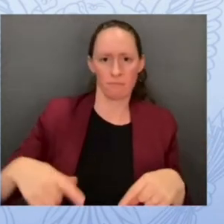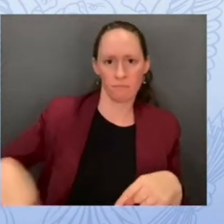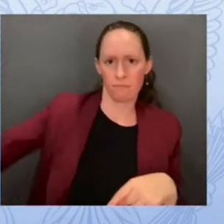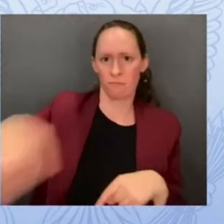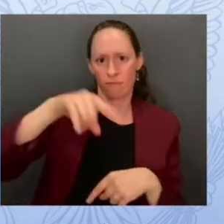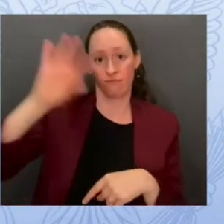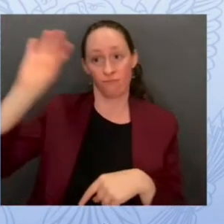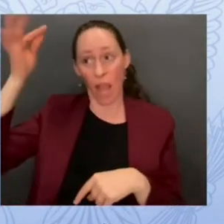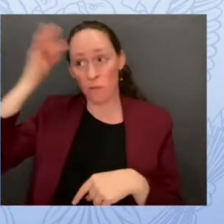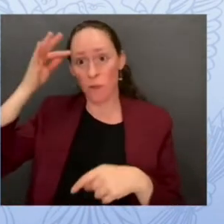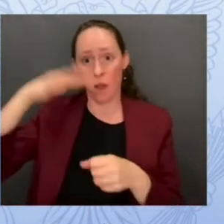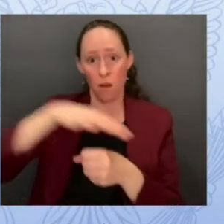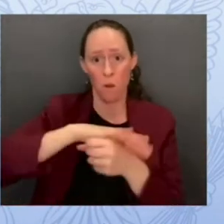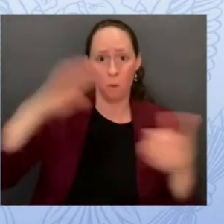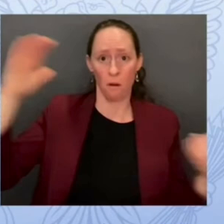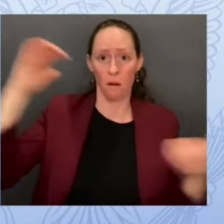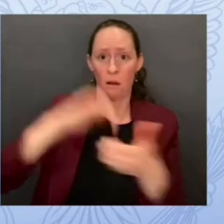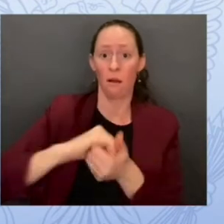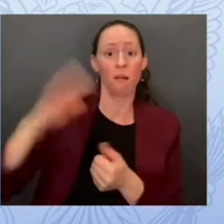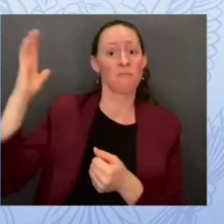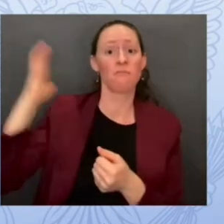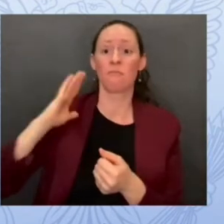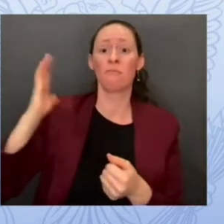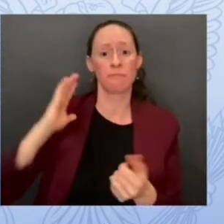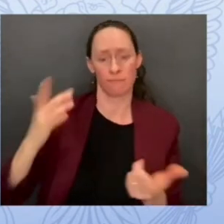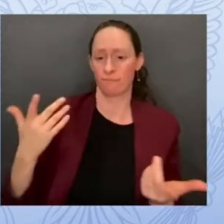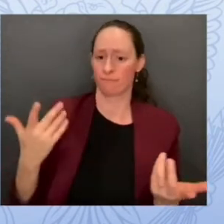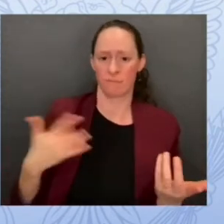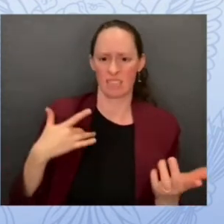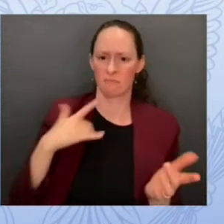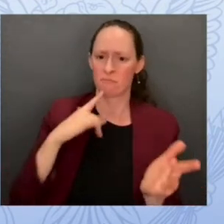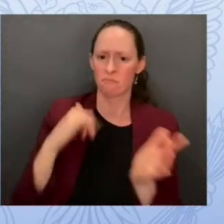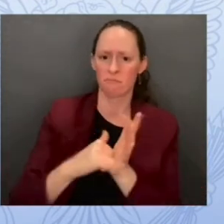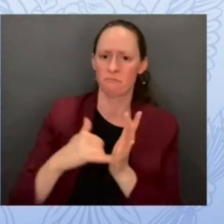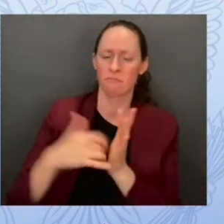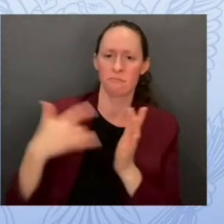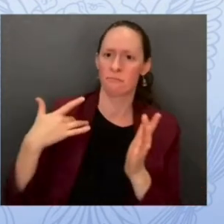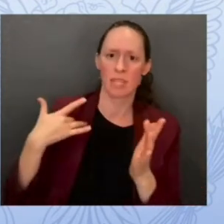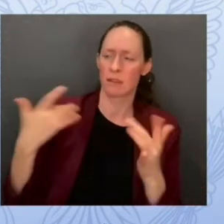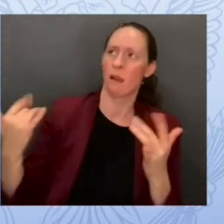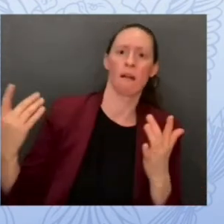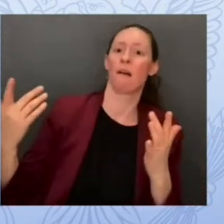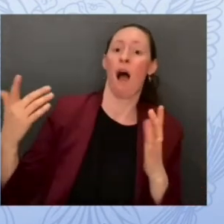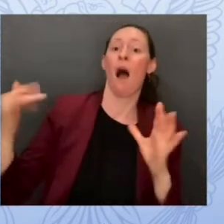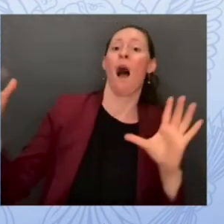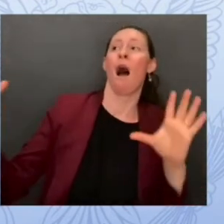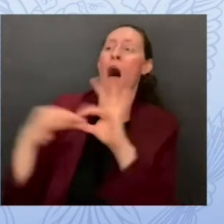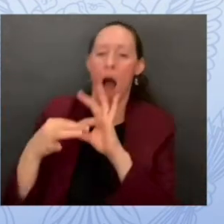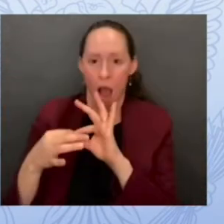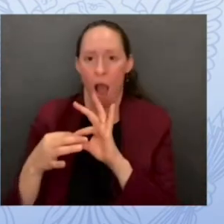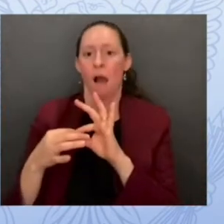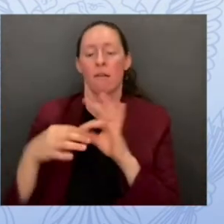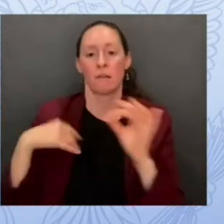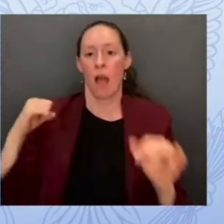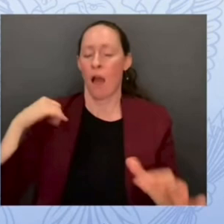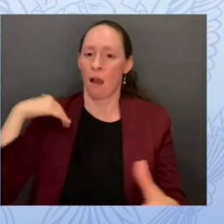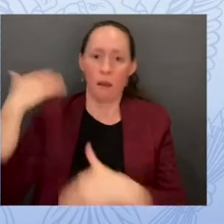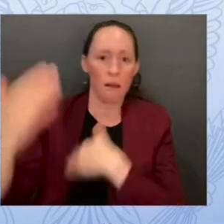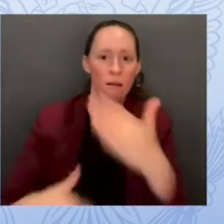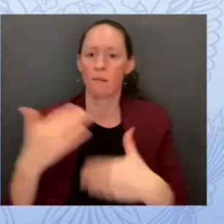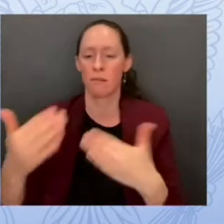put us in a position of being able to resume regular schooling without disruption the tuesday after